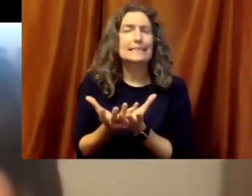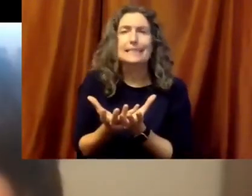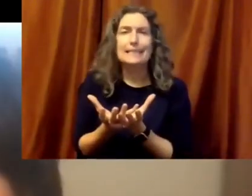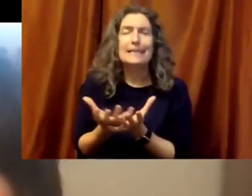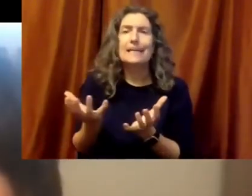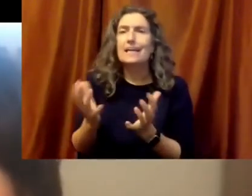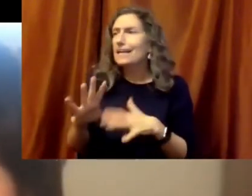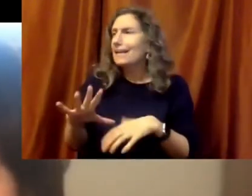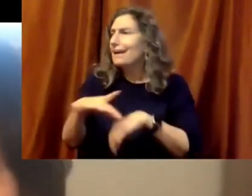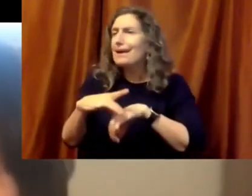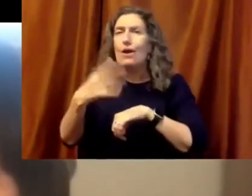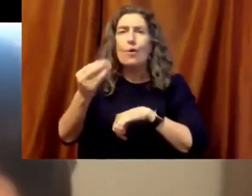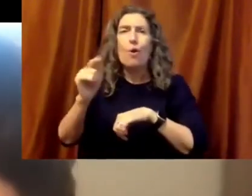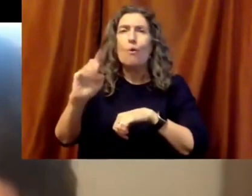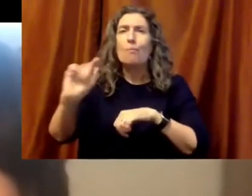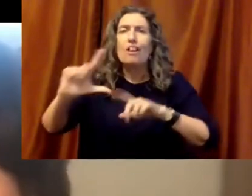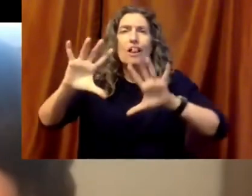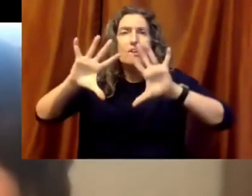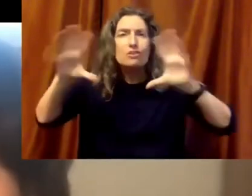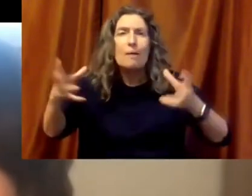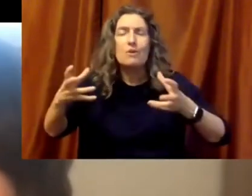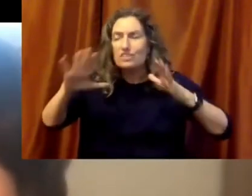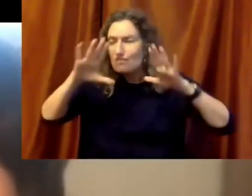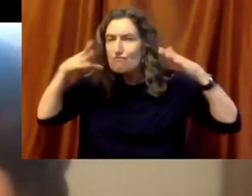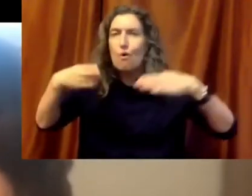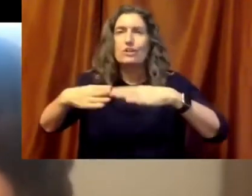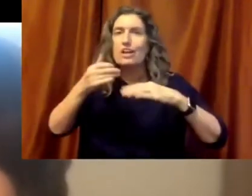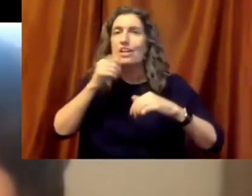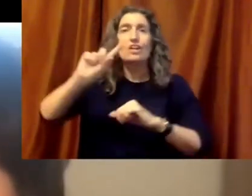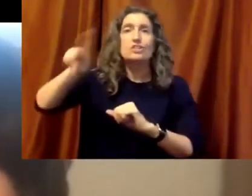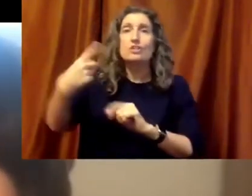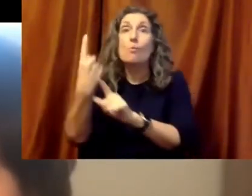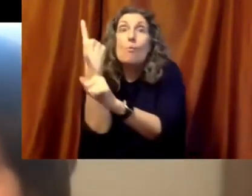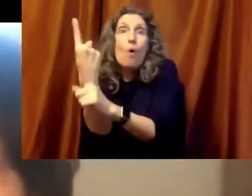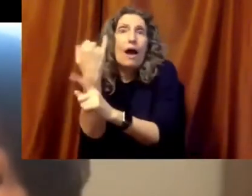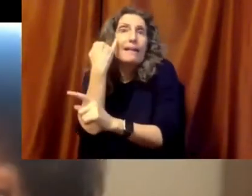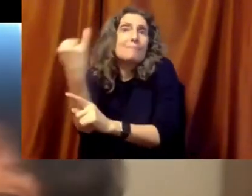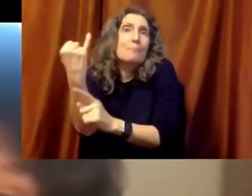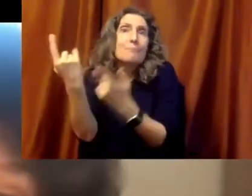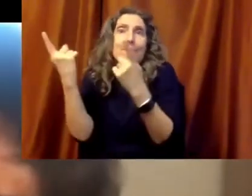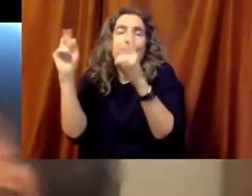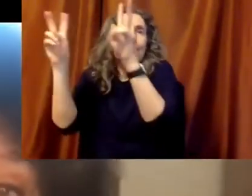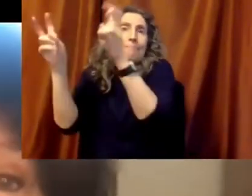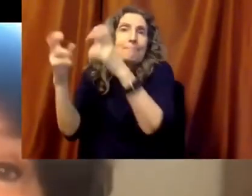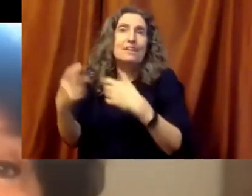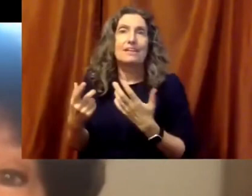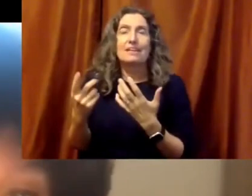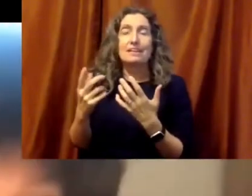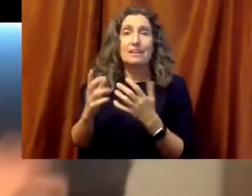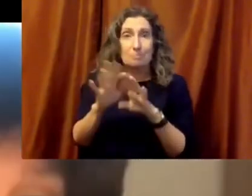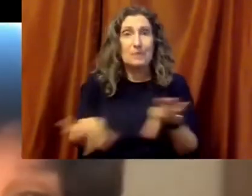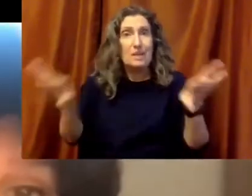holistic. It was an epicenter of global collaboration around not just the most important